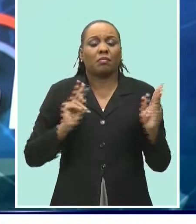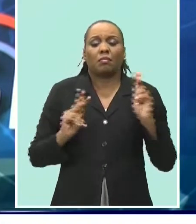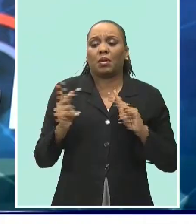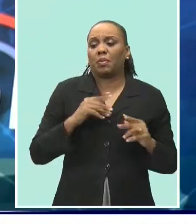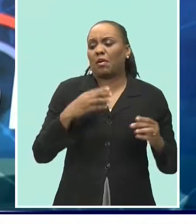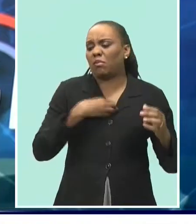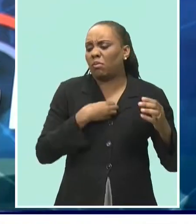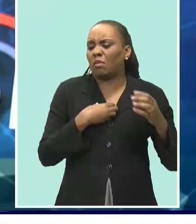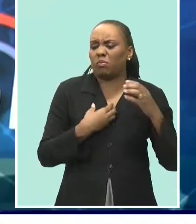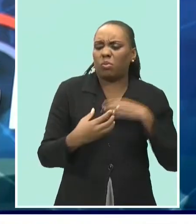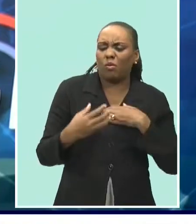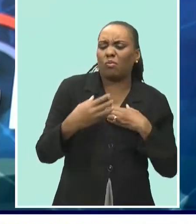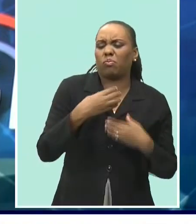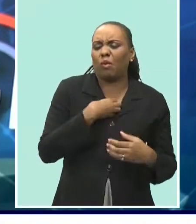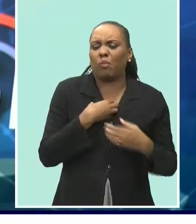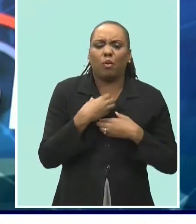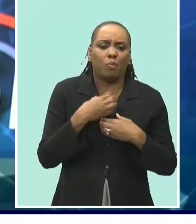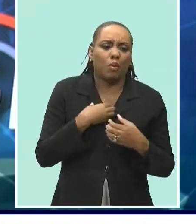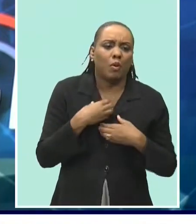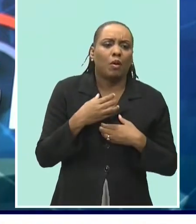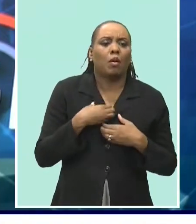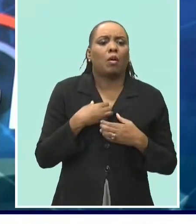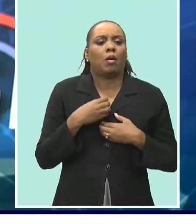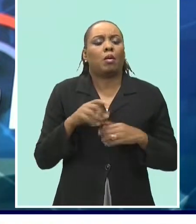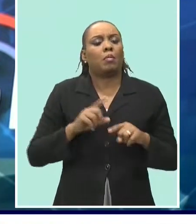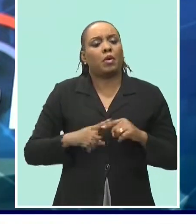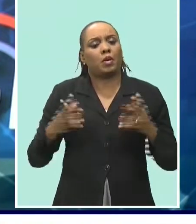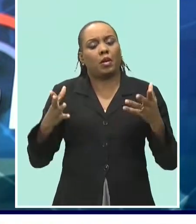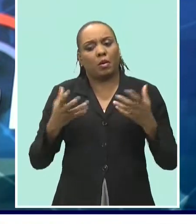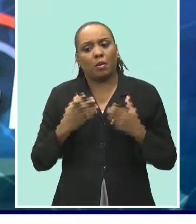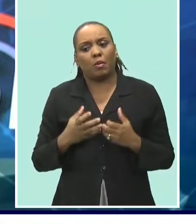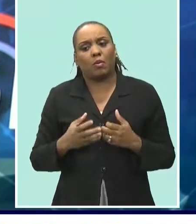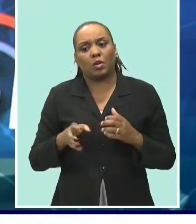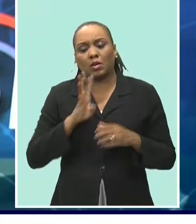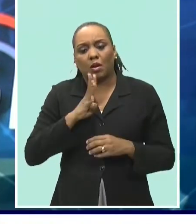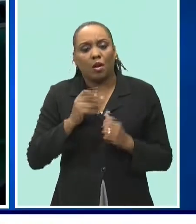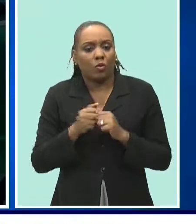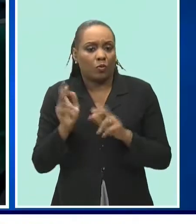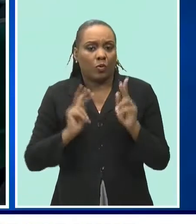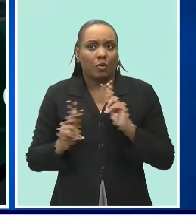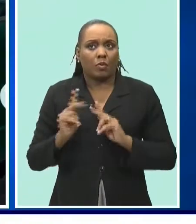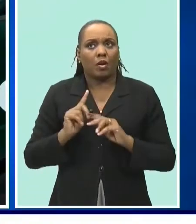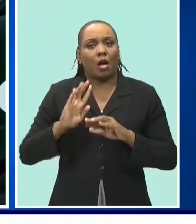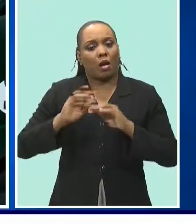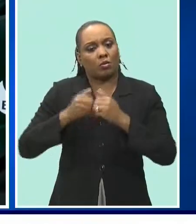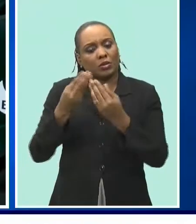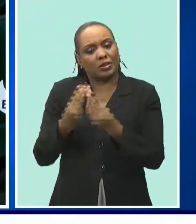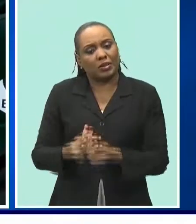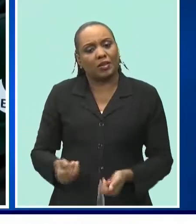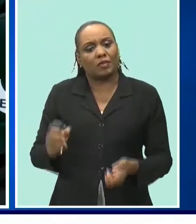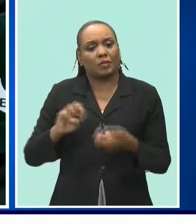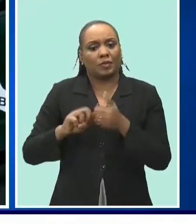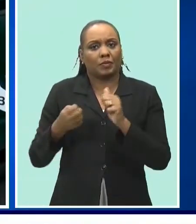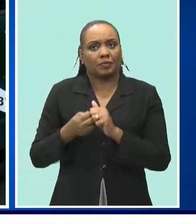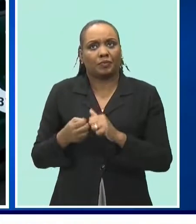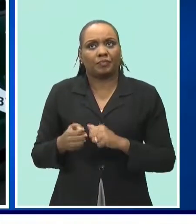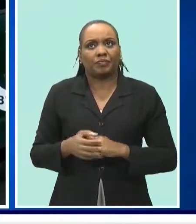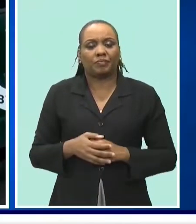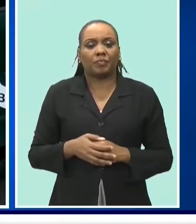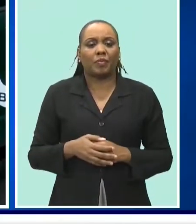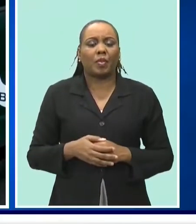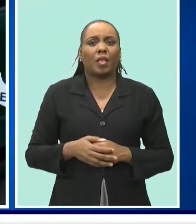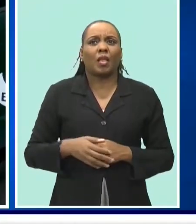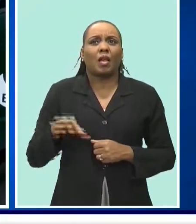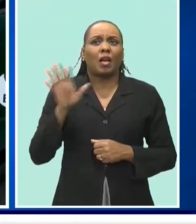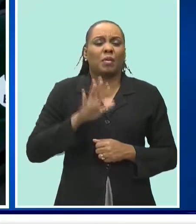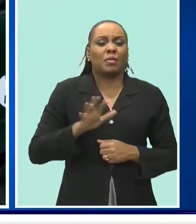its extended hours repairs program aliyah briggs reports over the past 10 weeks just about 6 000 complaints